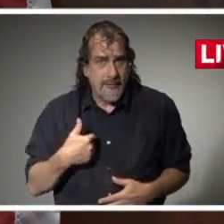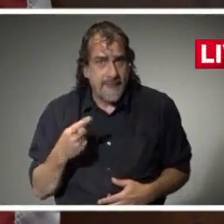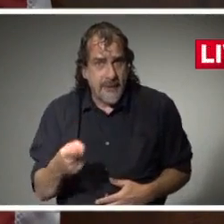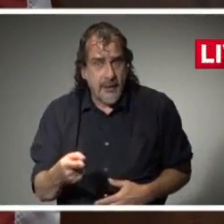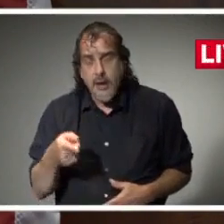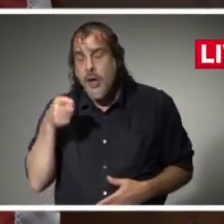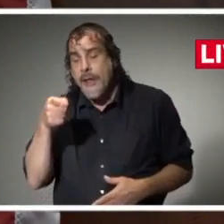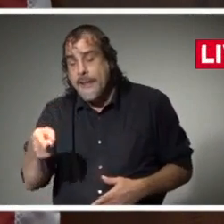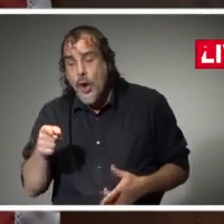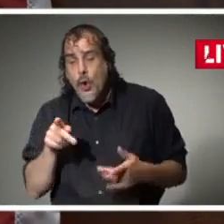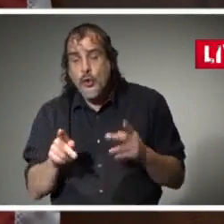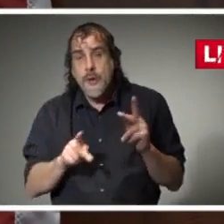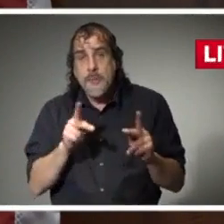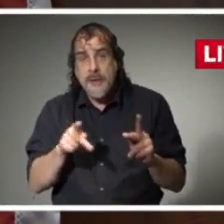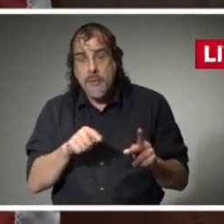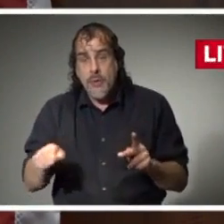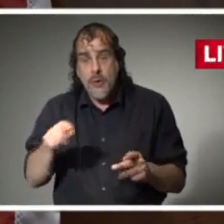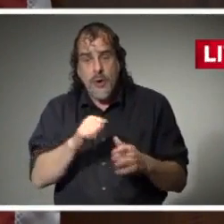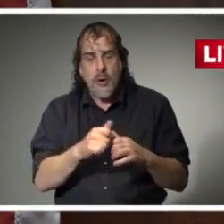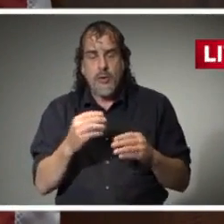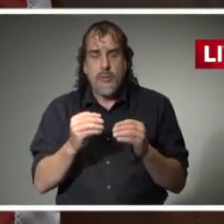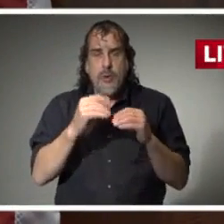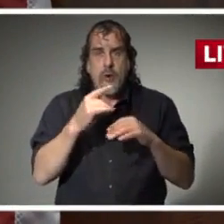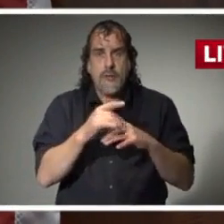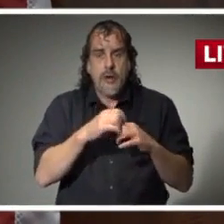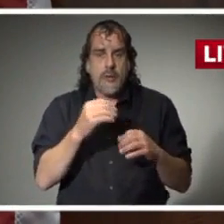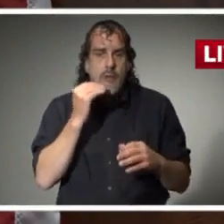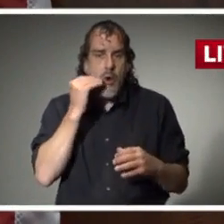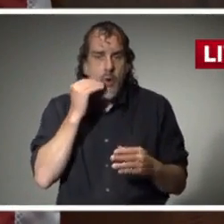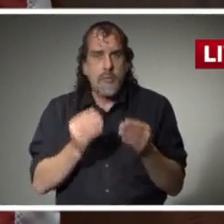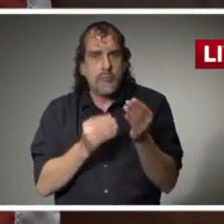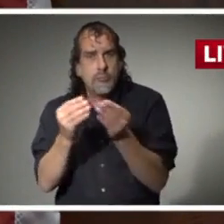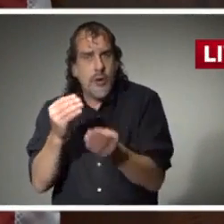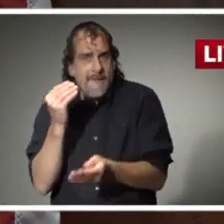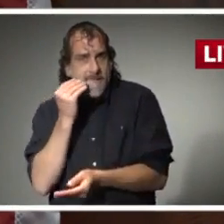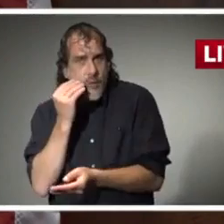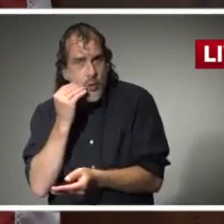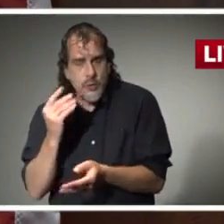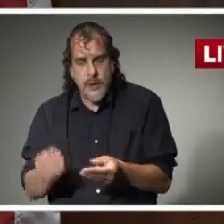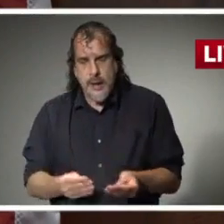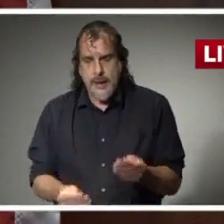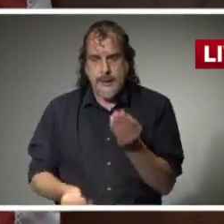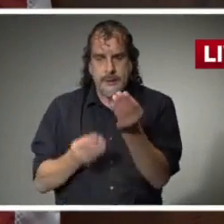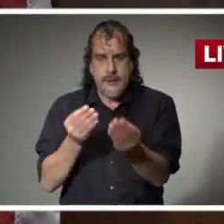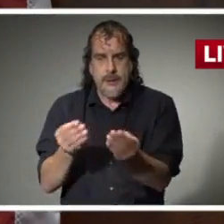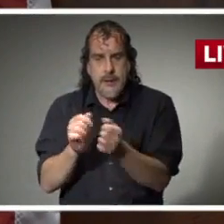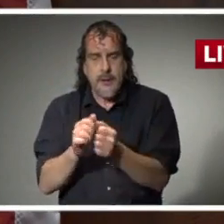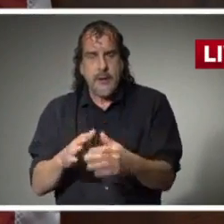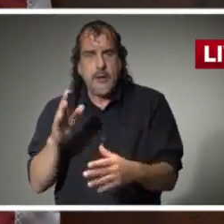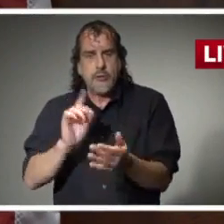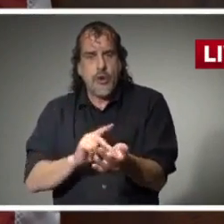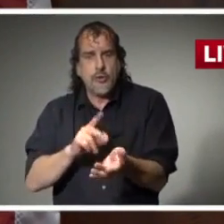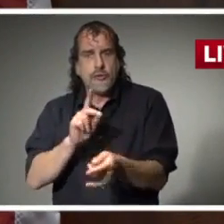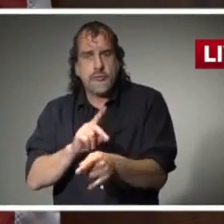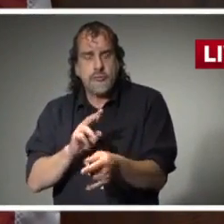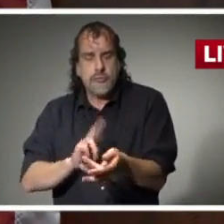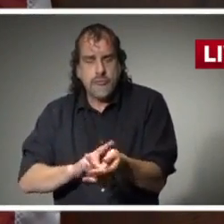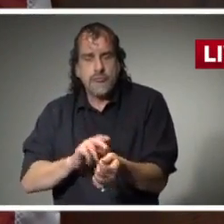included increasing the availability of home-delivered meals and the availability of in-home providers.